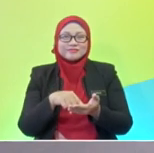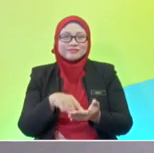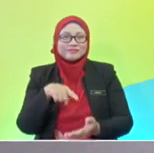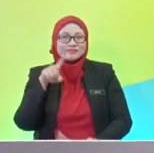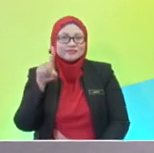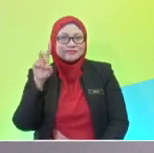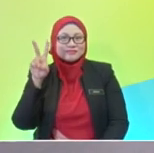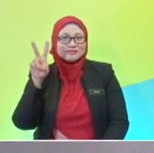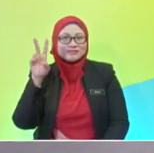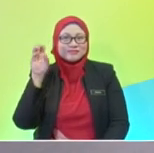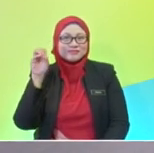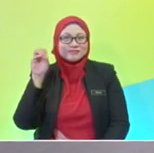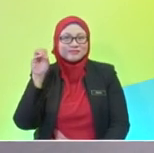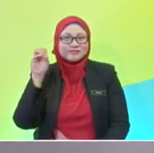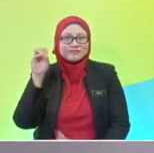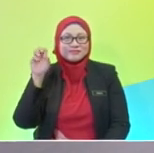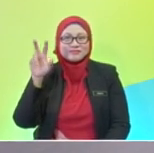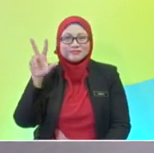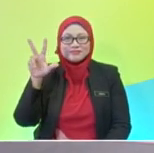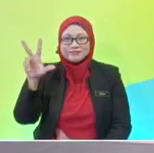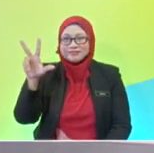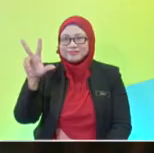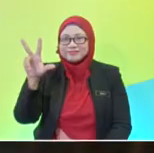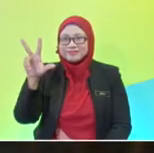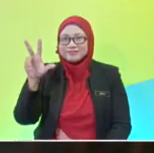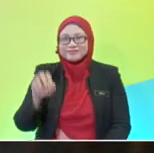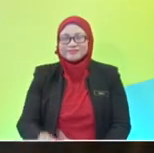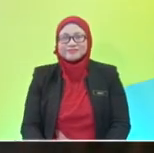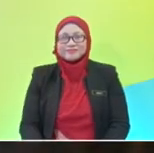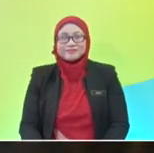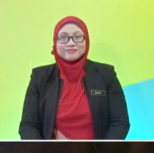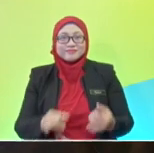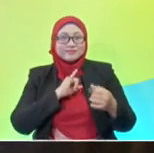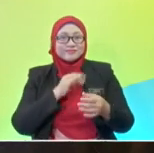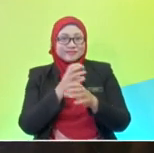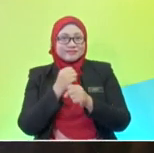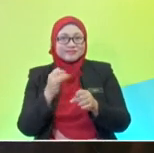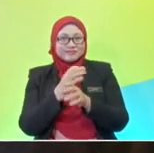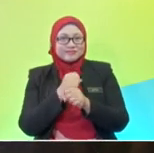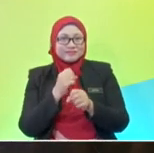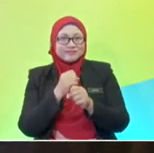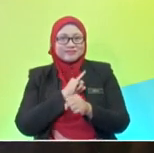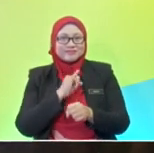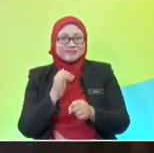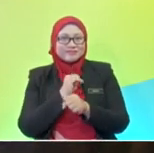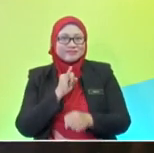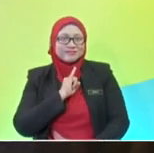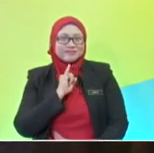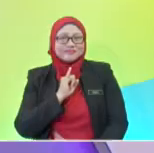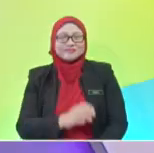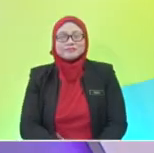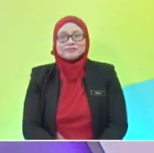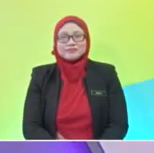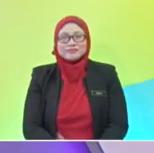1, 2, 0, 3 I've got the ticket! Okay, looks like we have a winner 0,